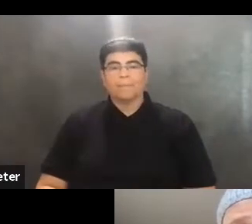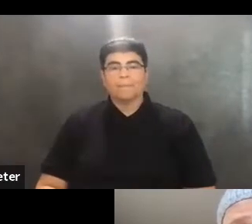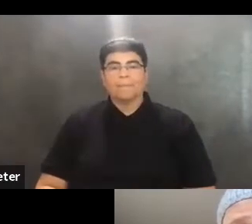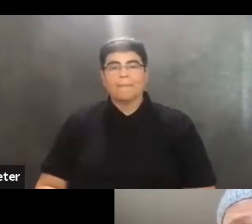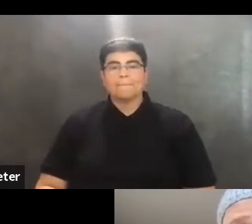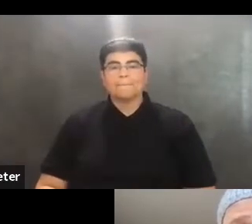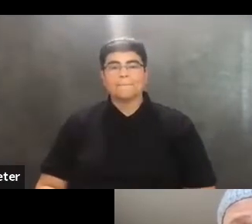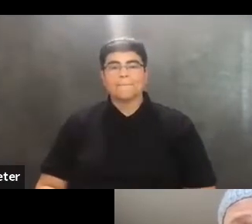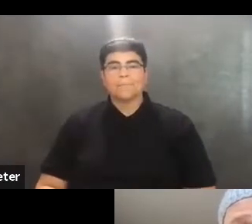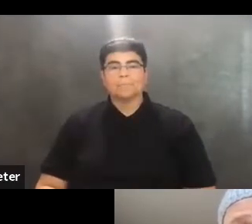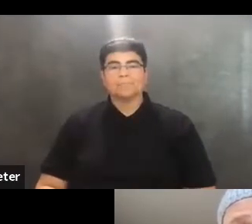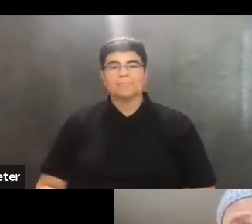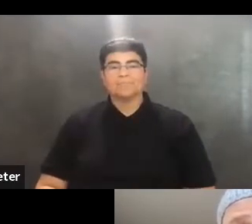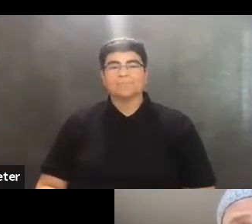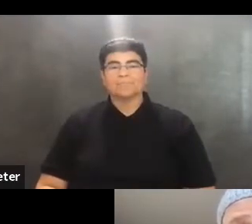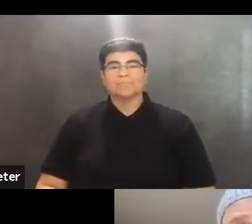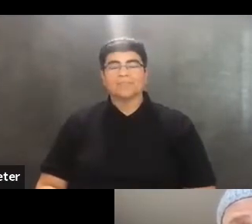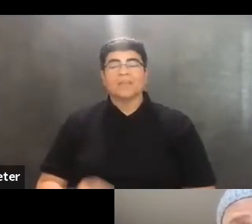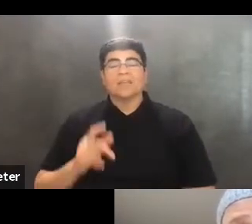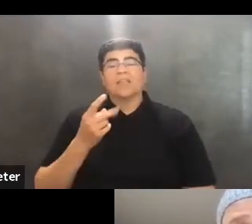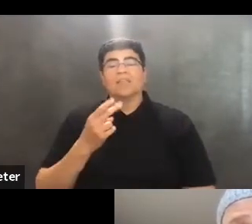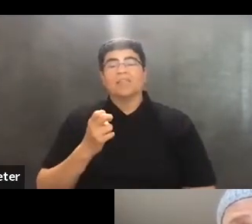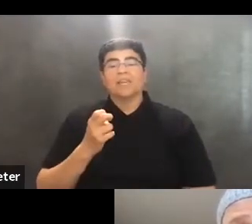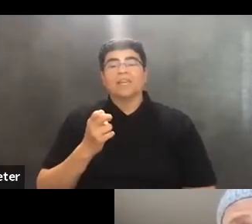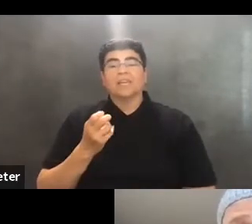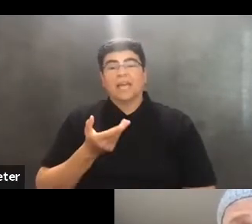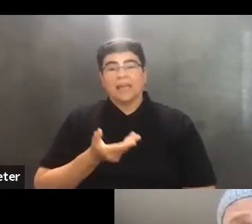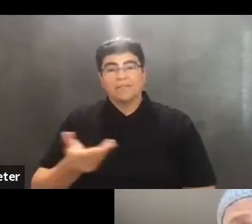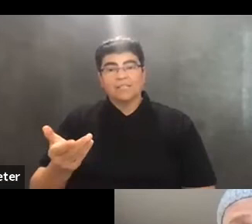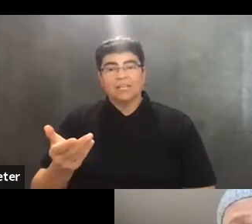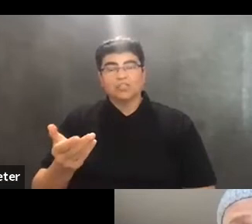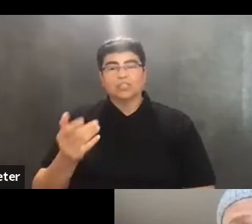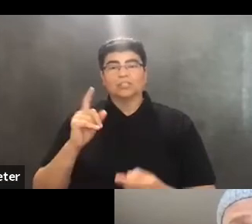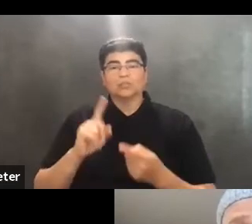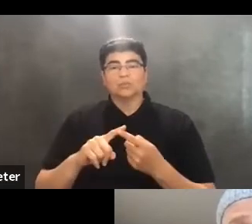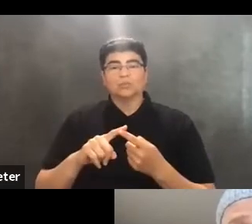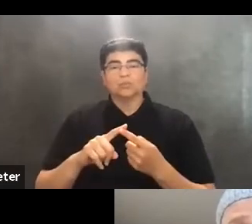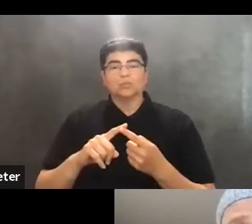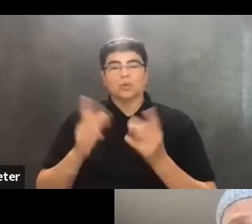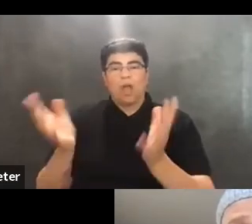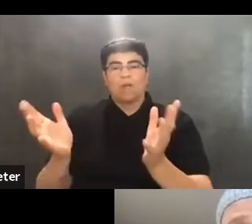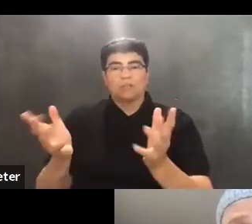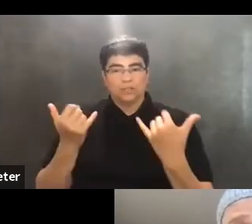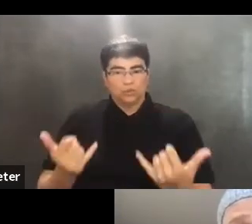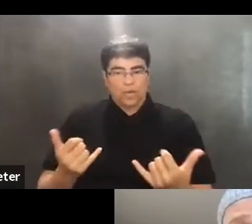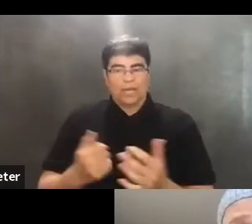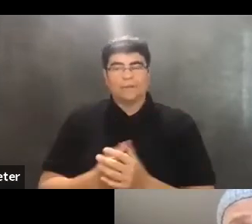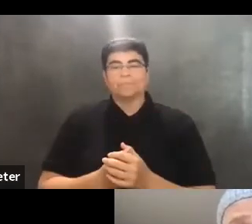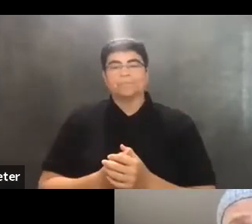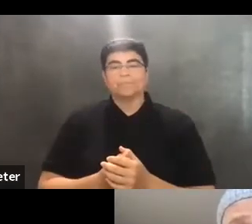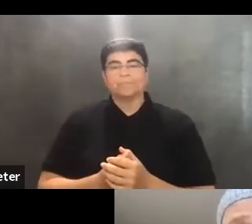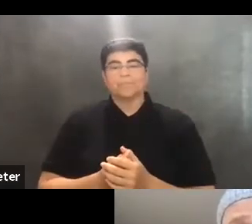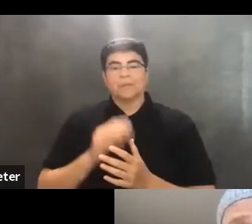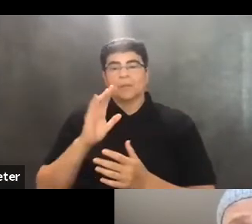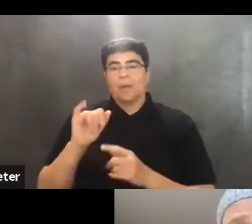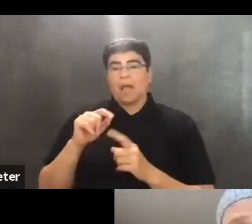invitation to the conversation today by